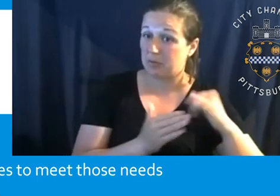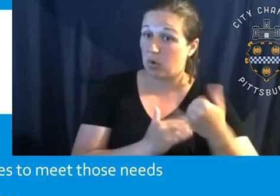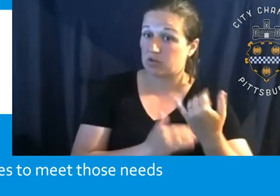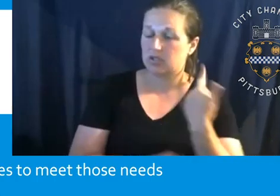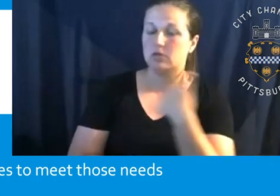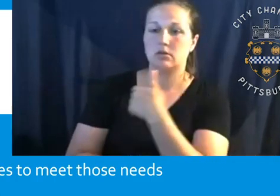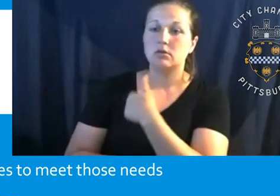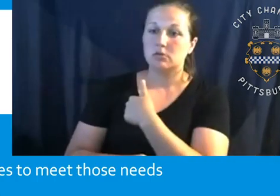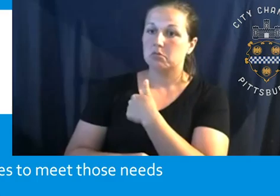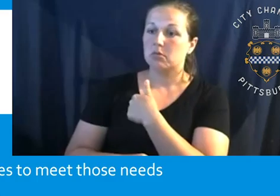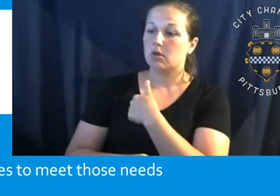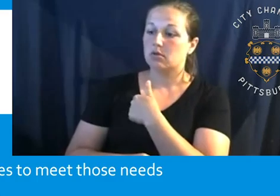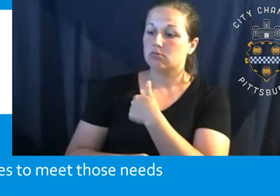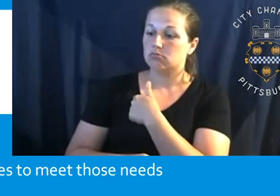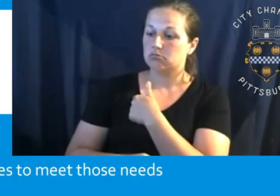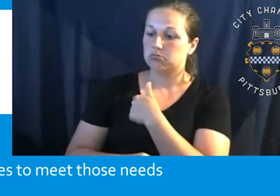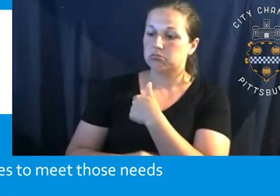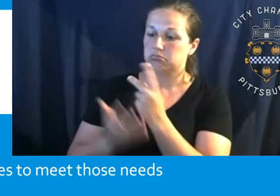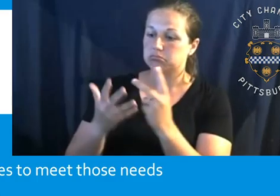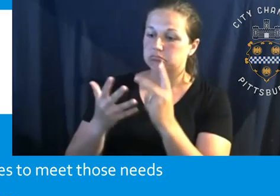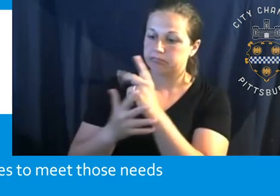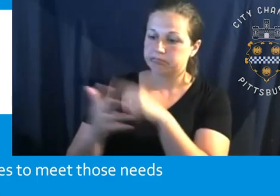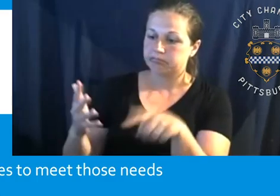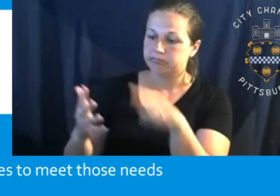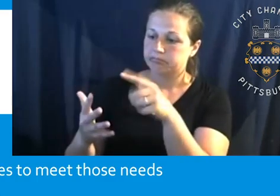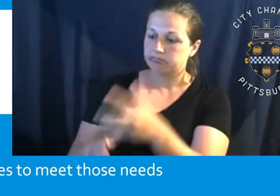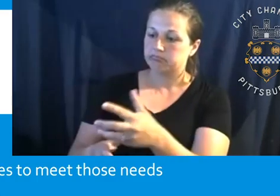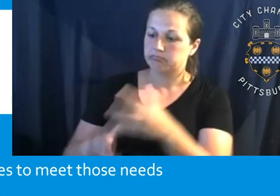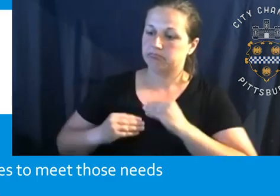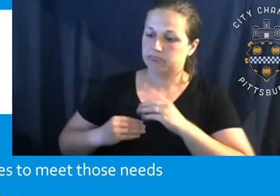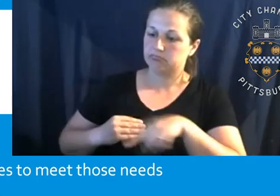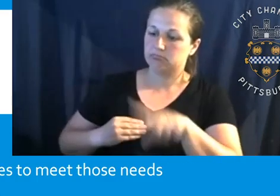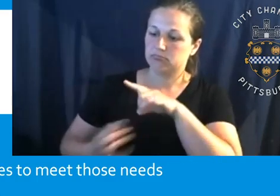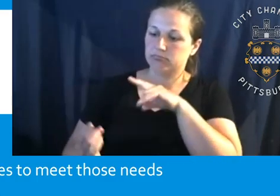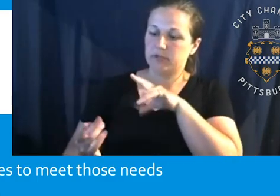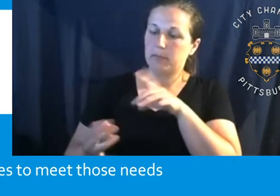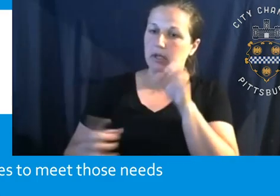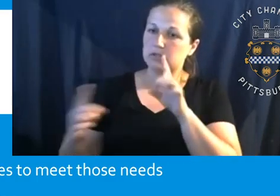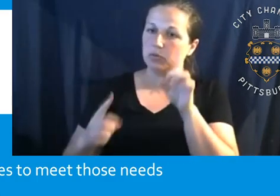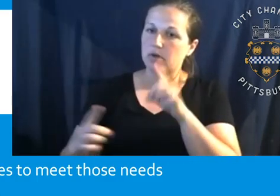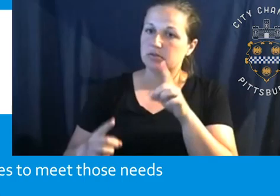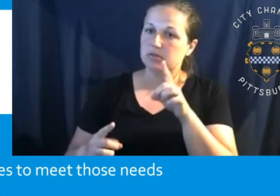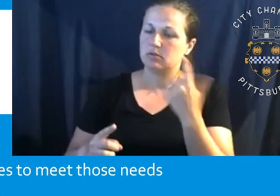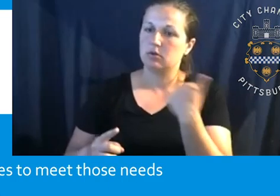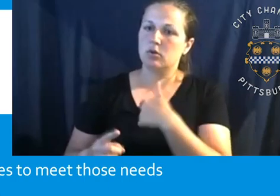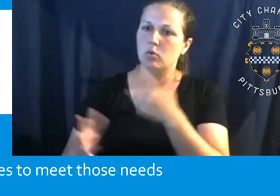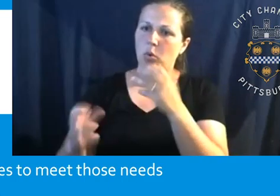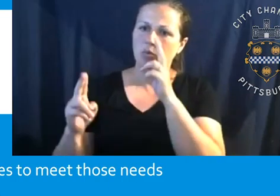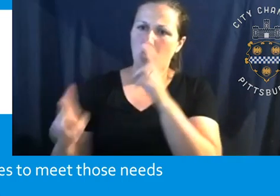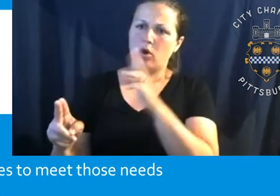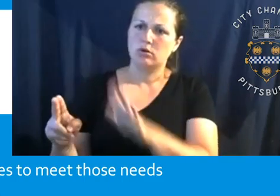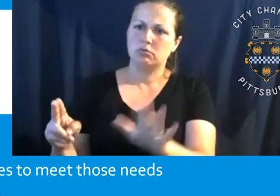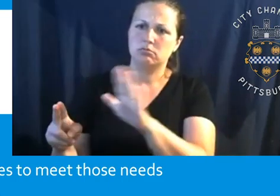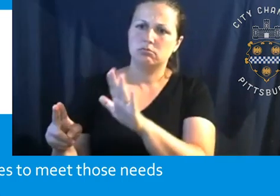those, those considerations, uh, very strongly to heart and we do our best to honor, um, those commitments that we put forth. We also